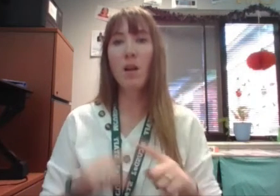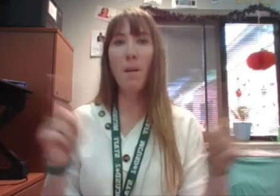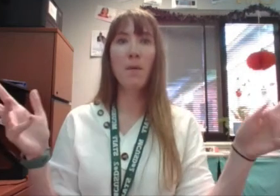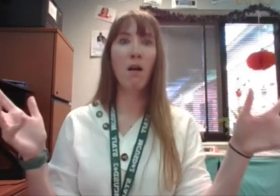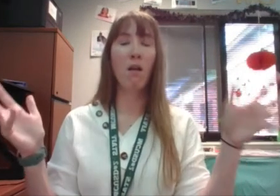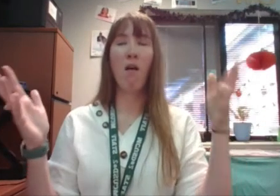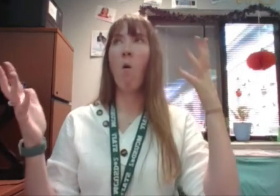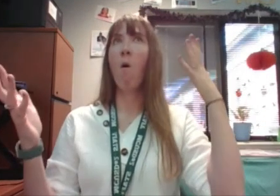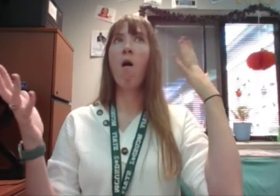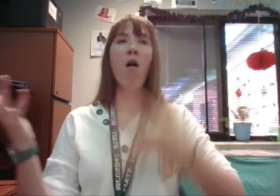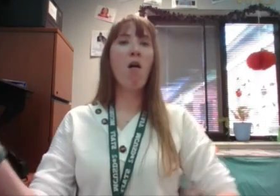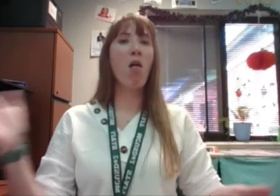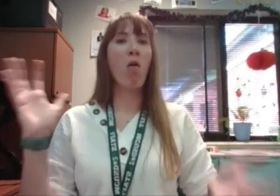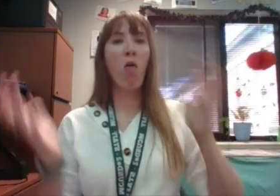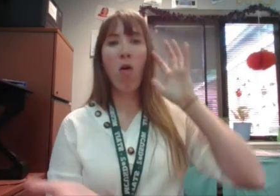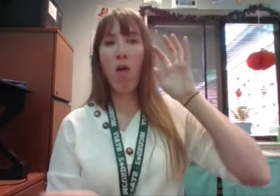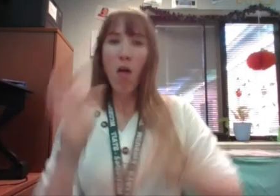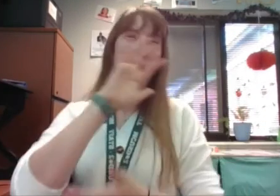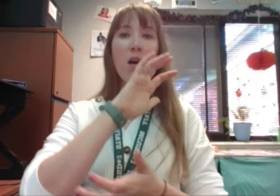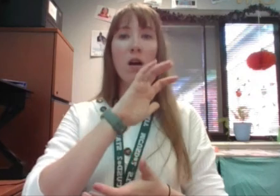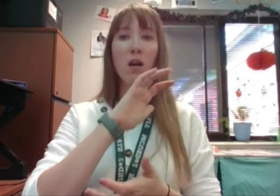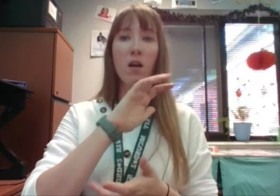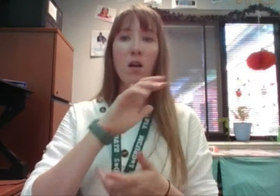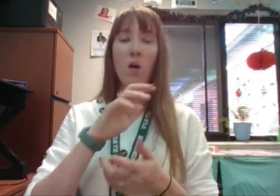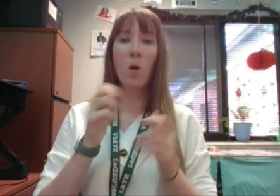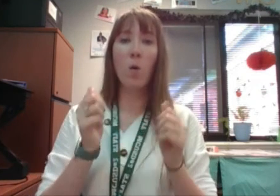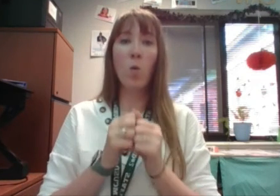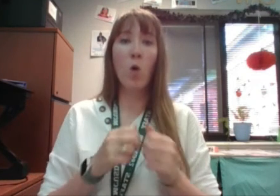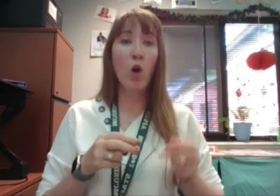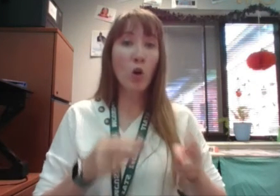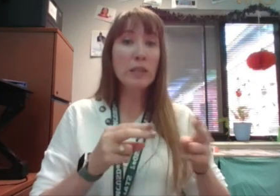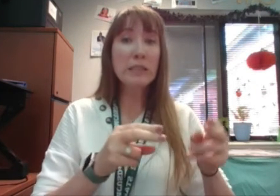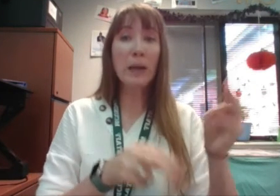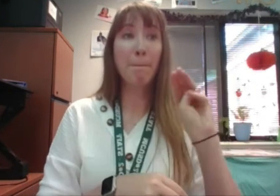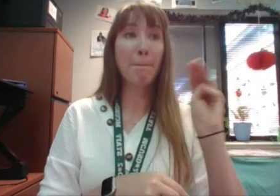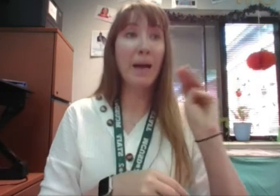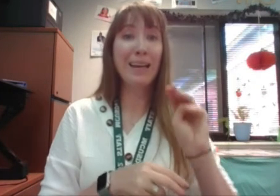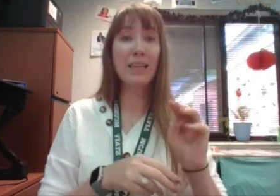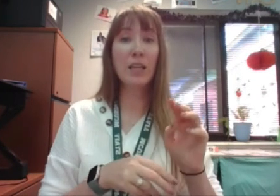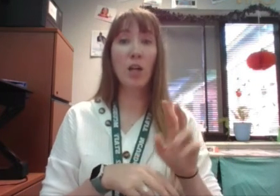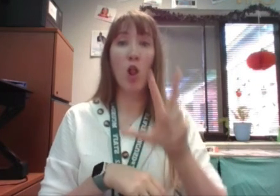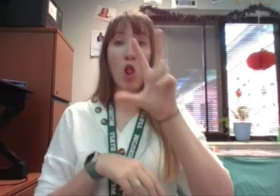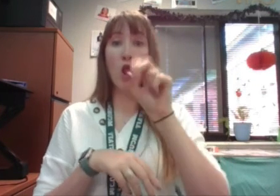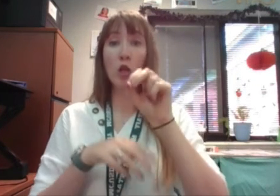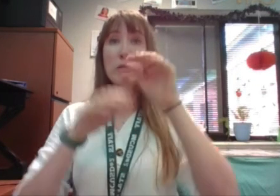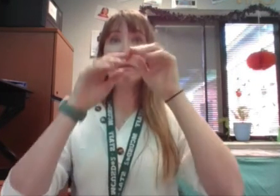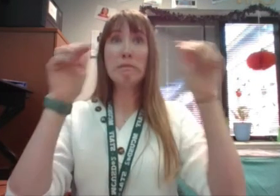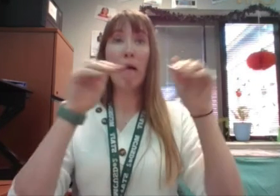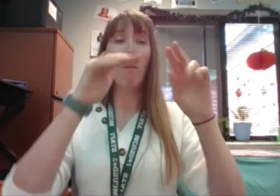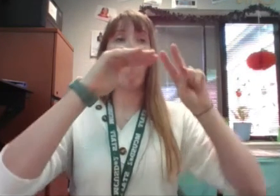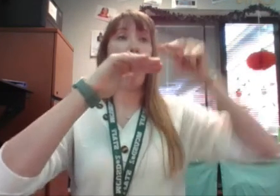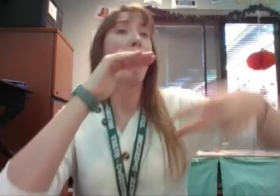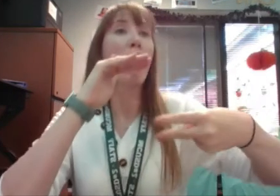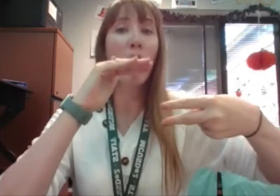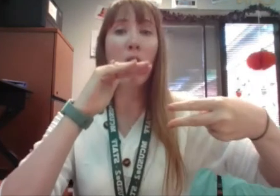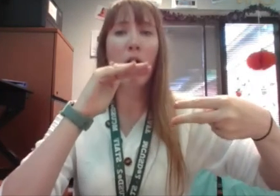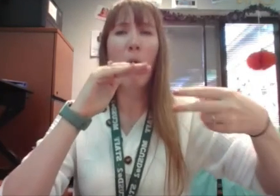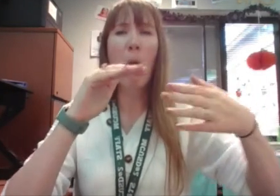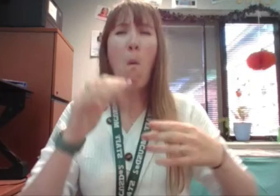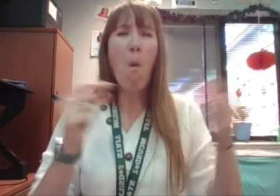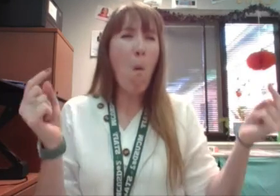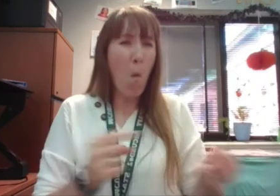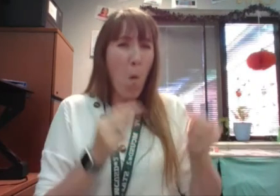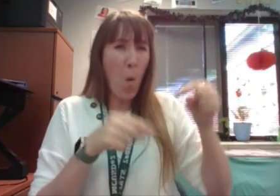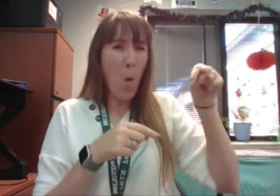But catastrophe! In her haste, Ms. Maggie trips on step 30 and can't get up. It's my ankle!